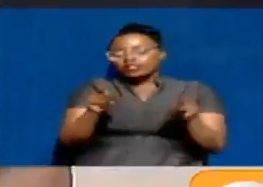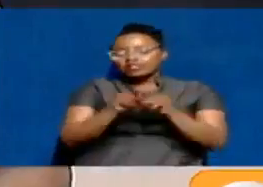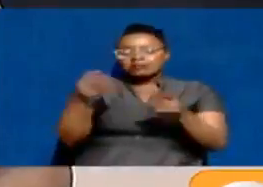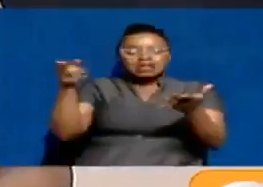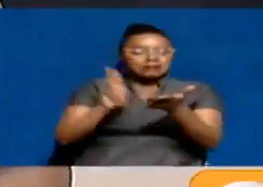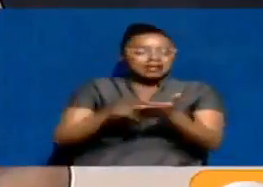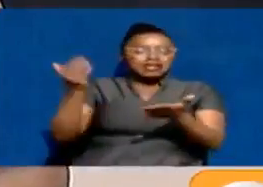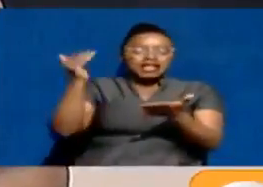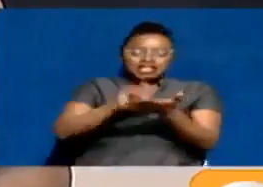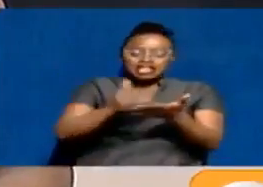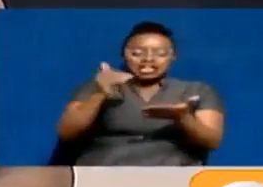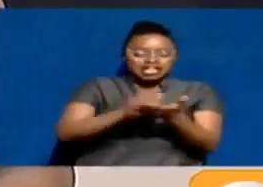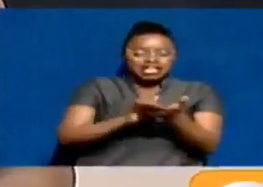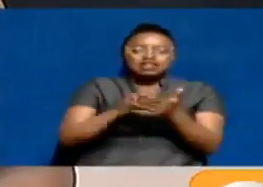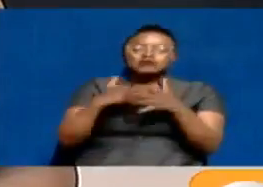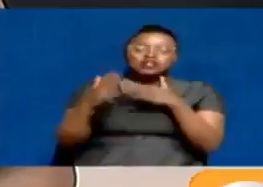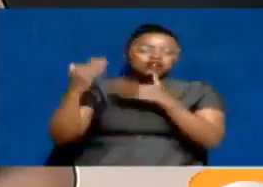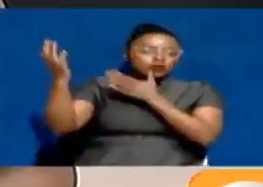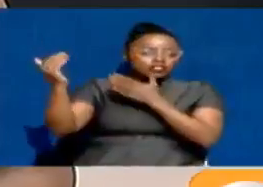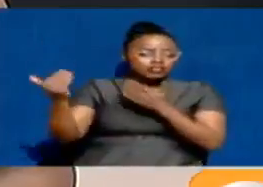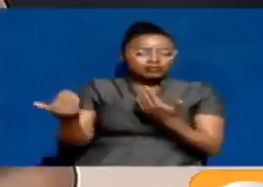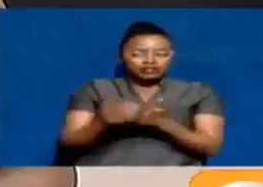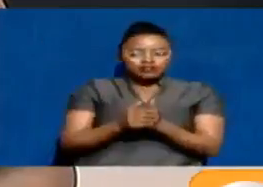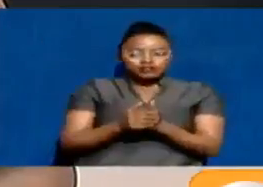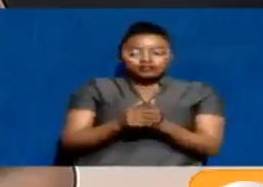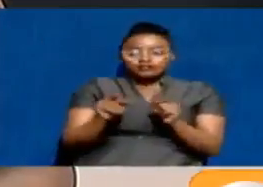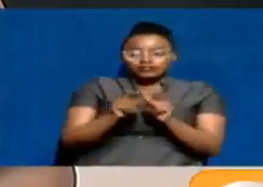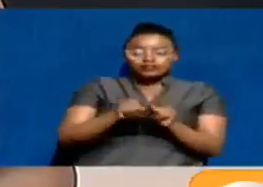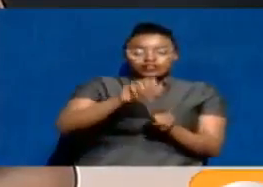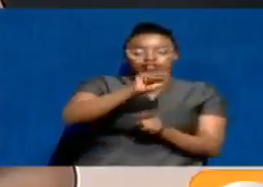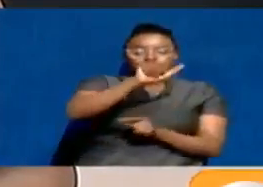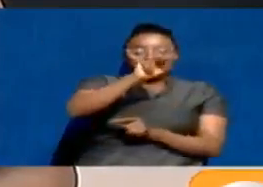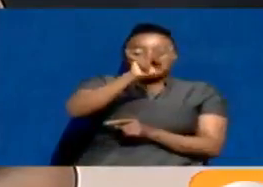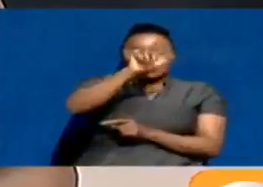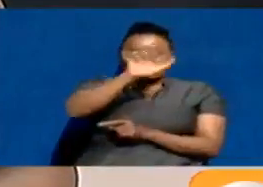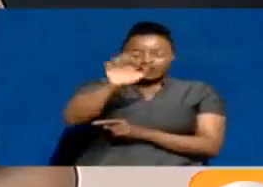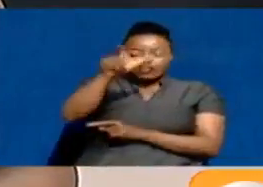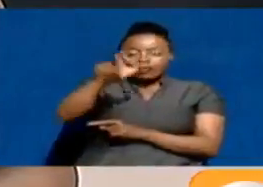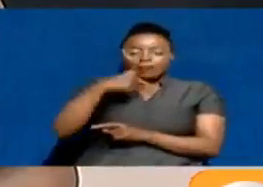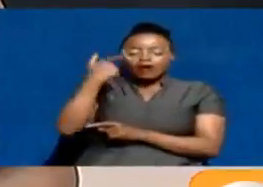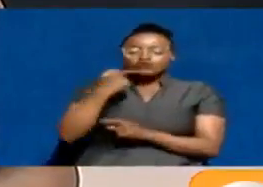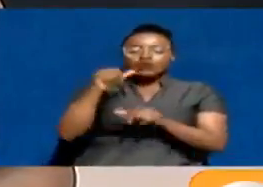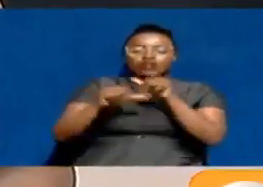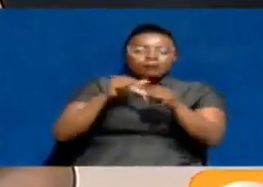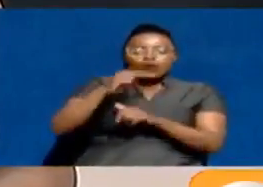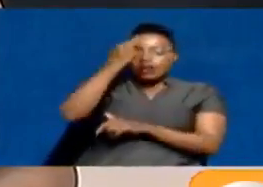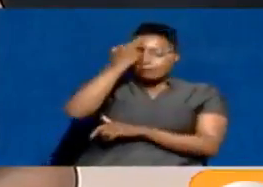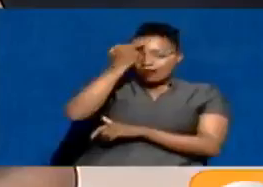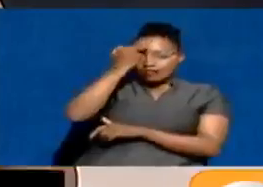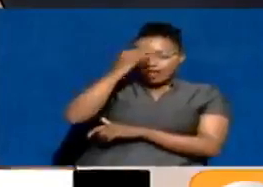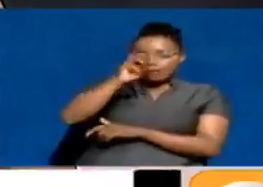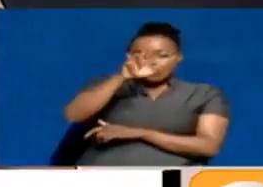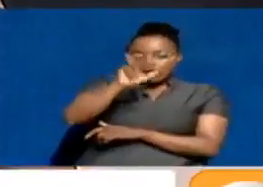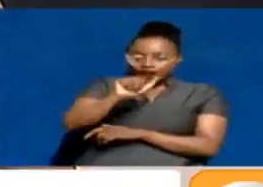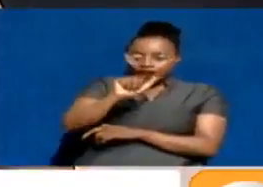repeated as expected. Spencer Sankale, the whistleblower of the Mara heist saga at the Masai Mara